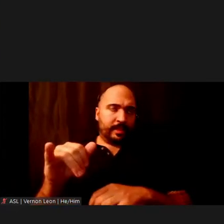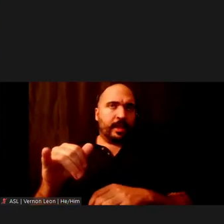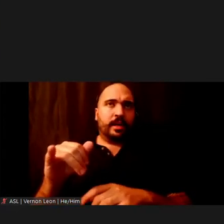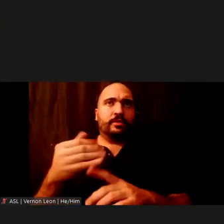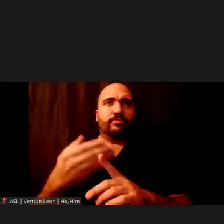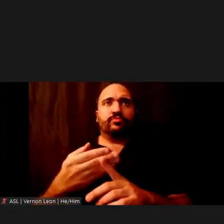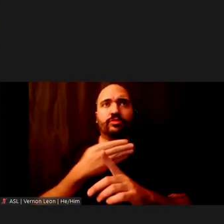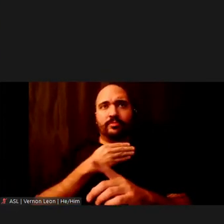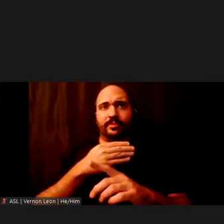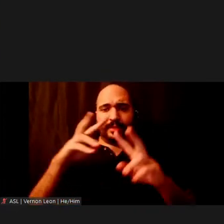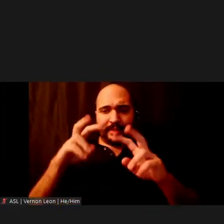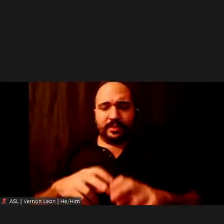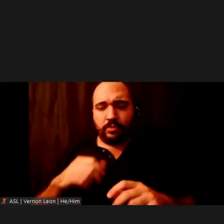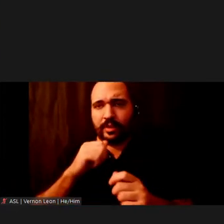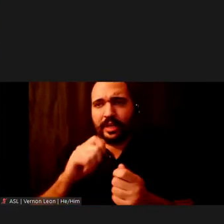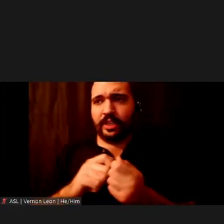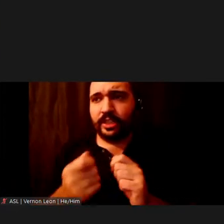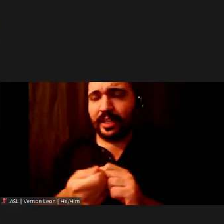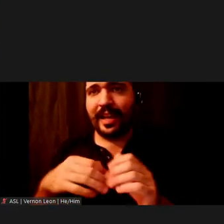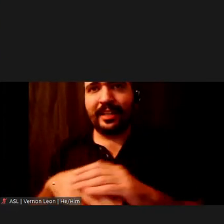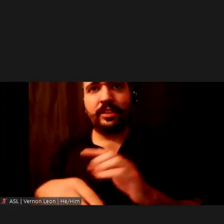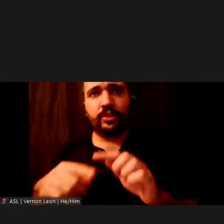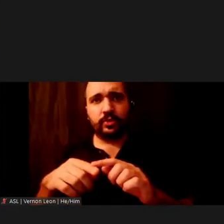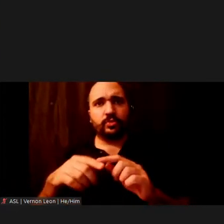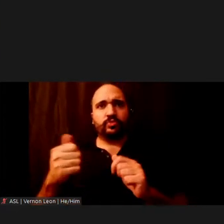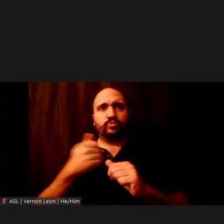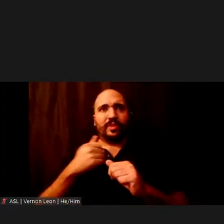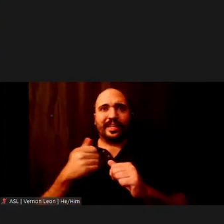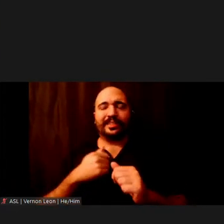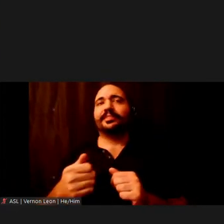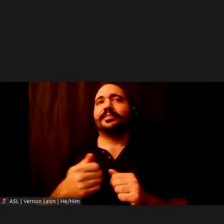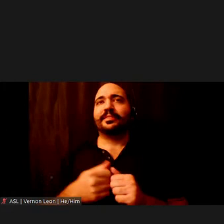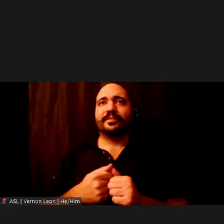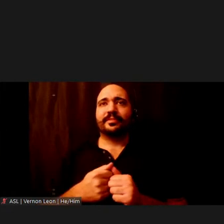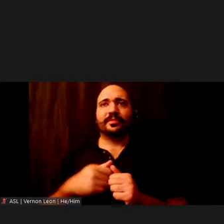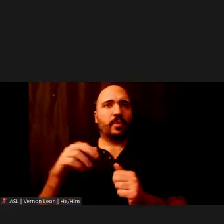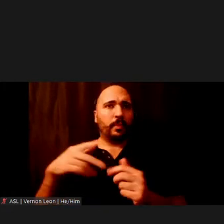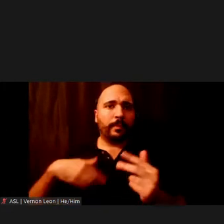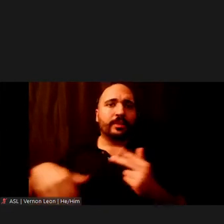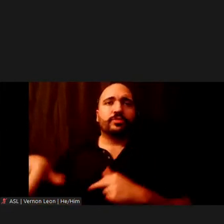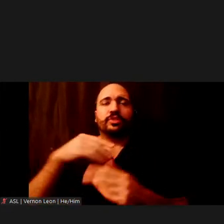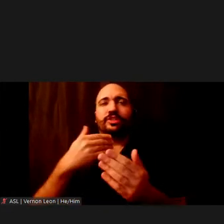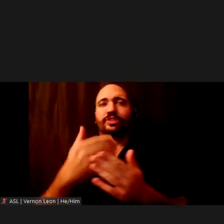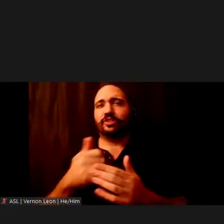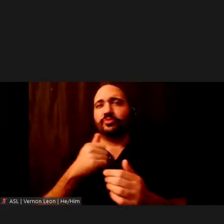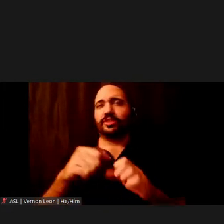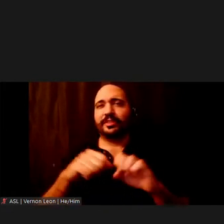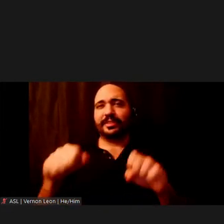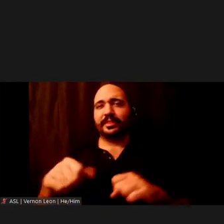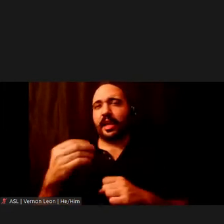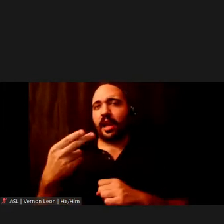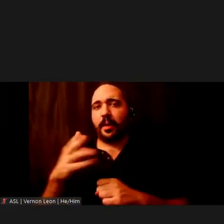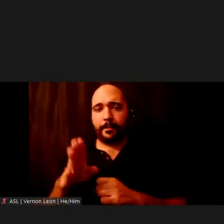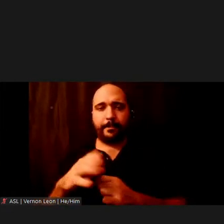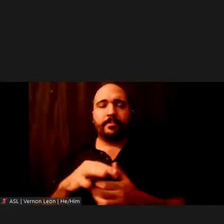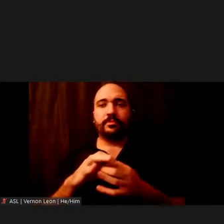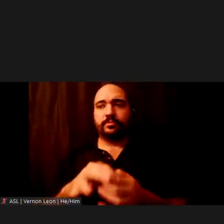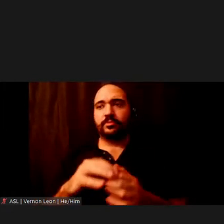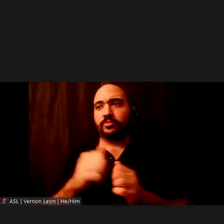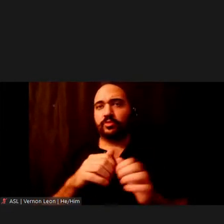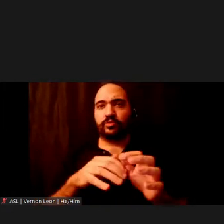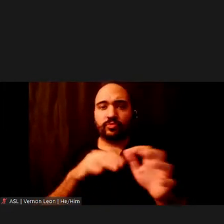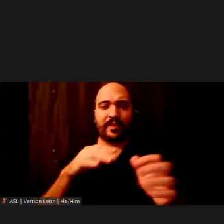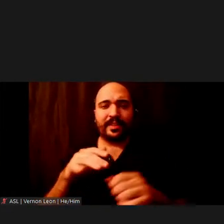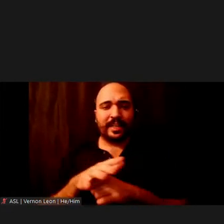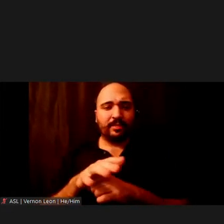change access to transit, transit services or pedestrian circulation near transit stations and hubs. With respect to changes in traffic in neighborhoods